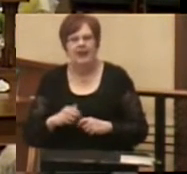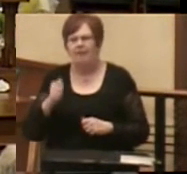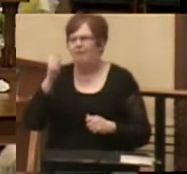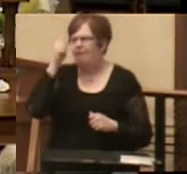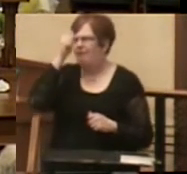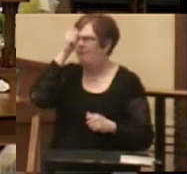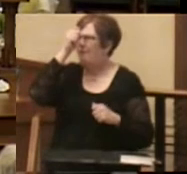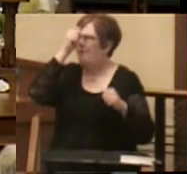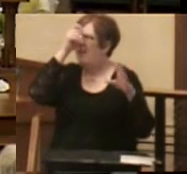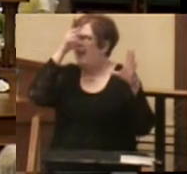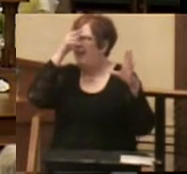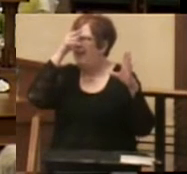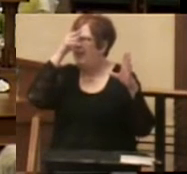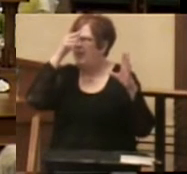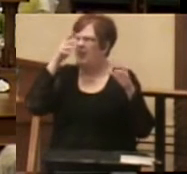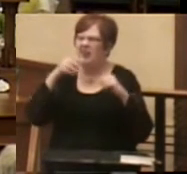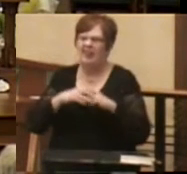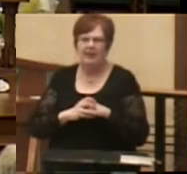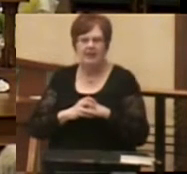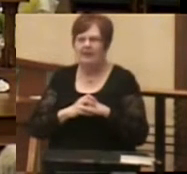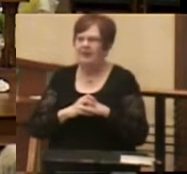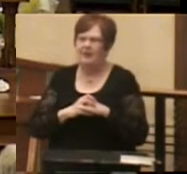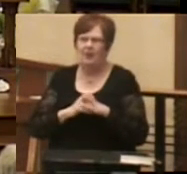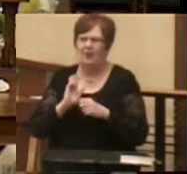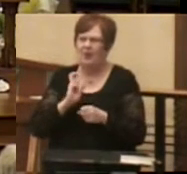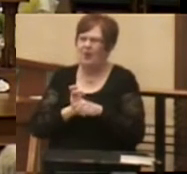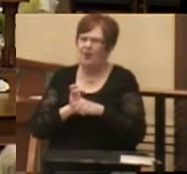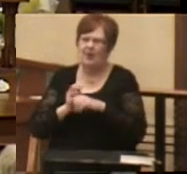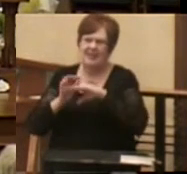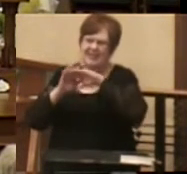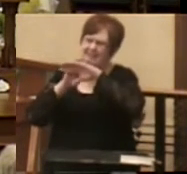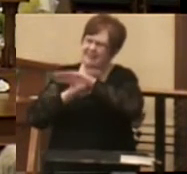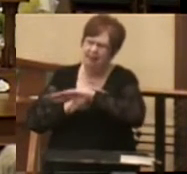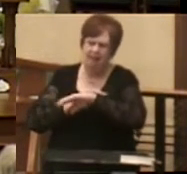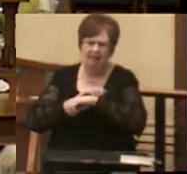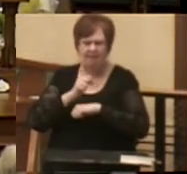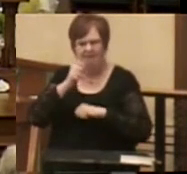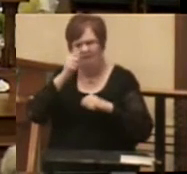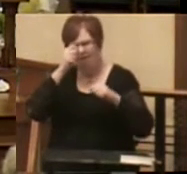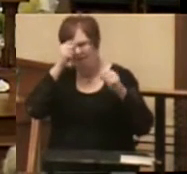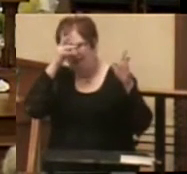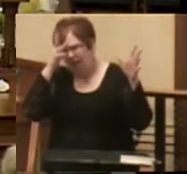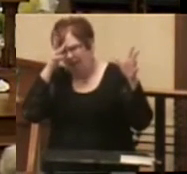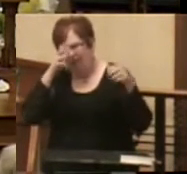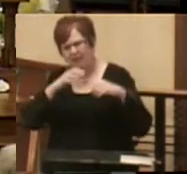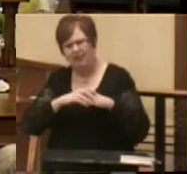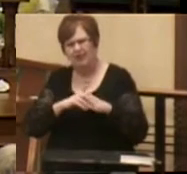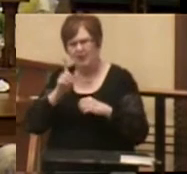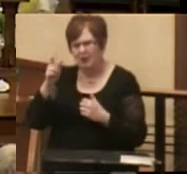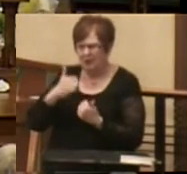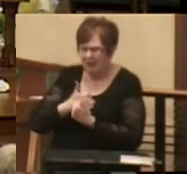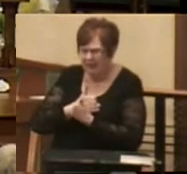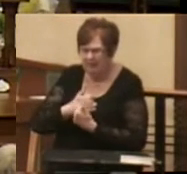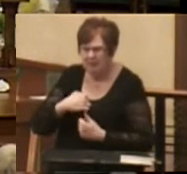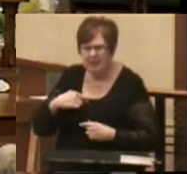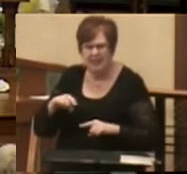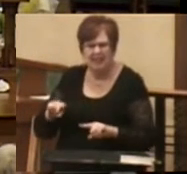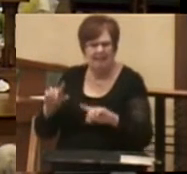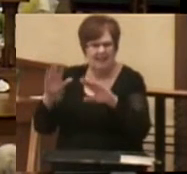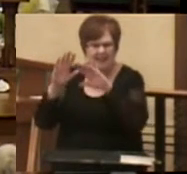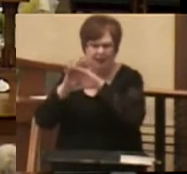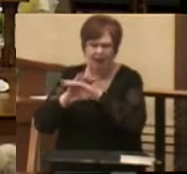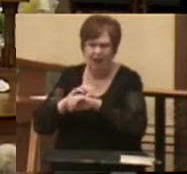Father, it is so dark. Father, do you love me in the dark?